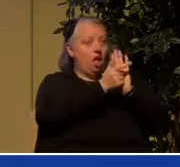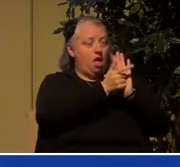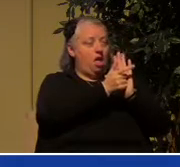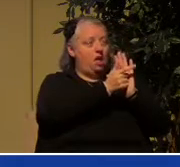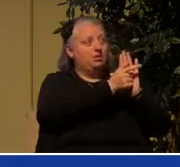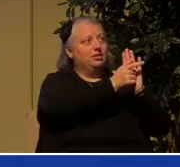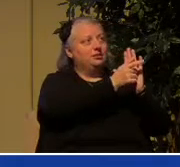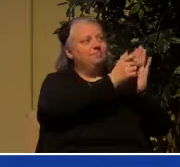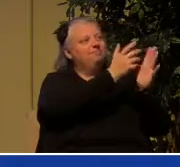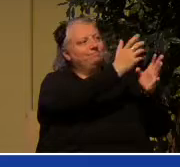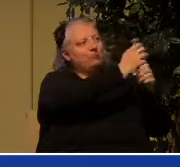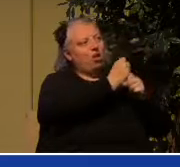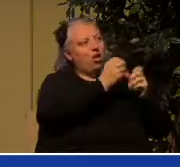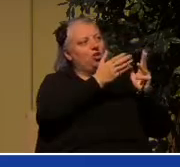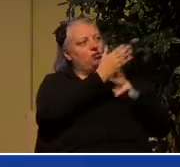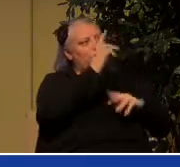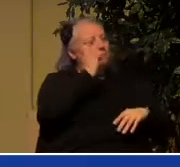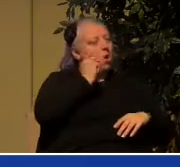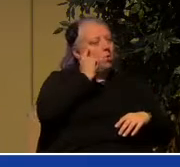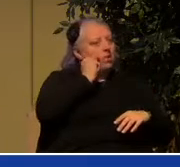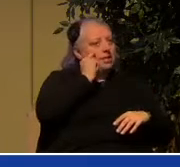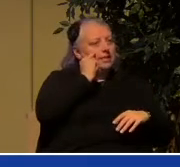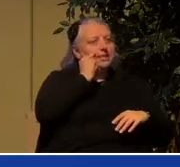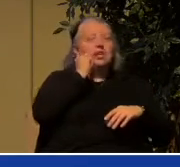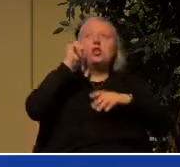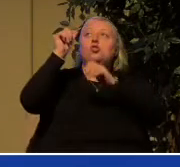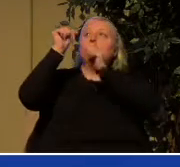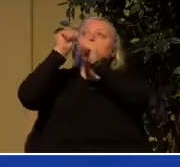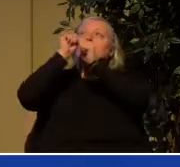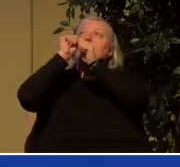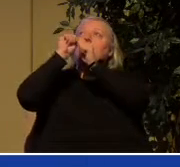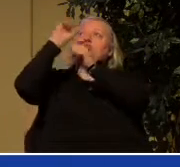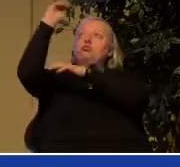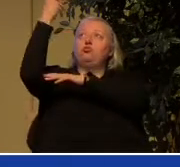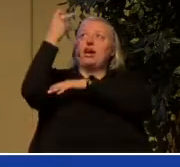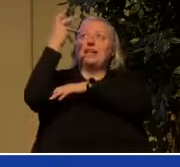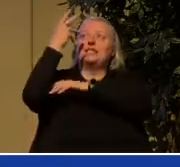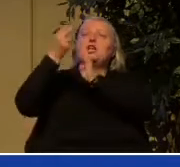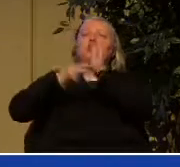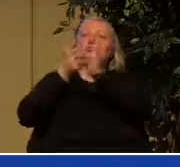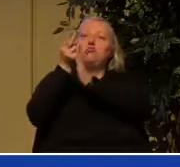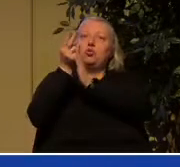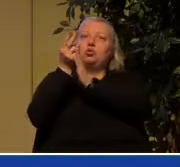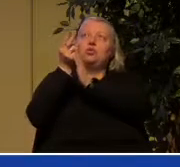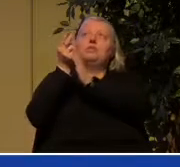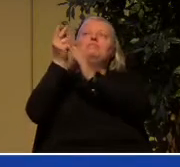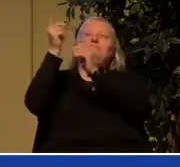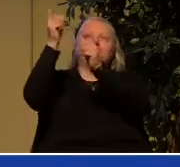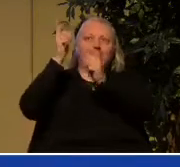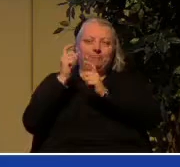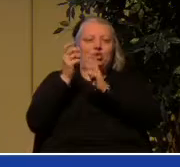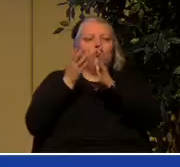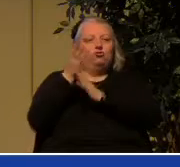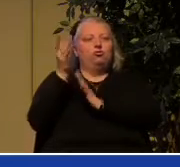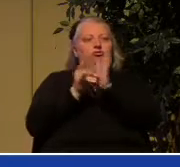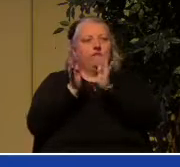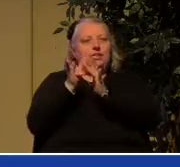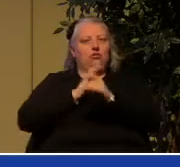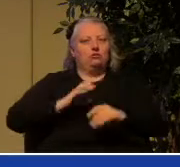truth came through Jesus Christ the law says do this and you will live